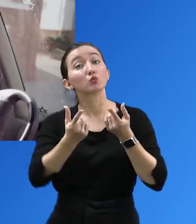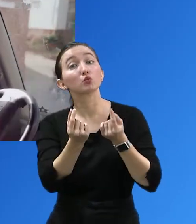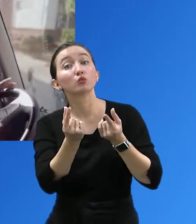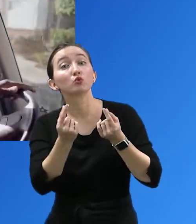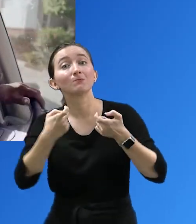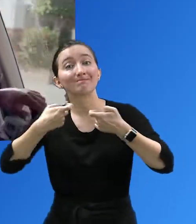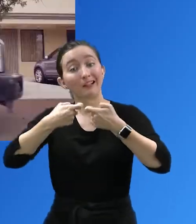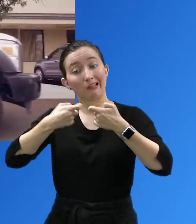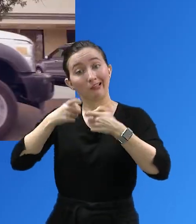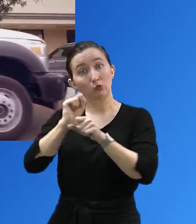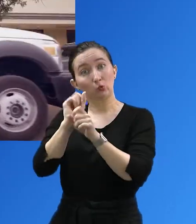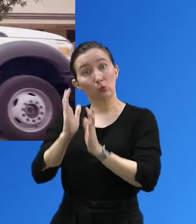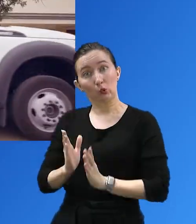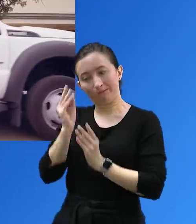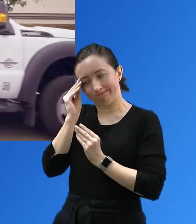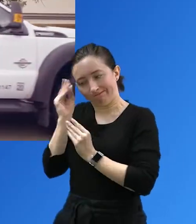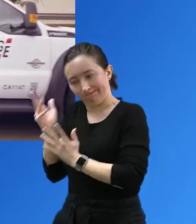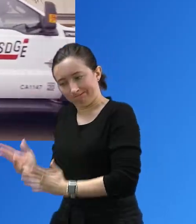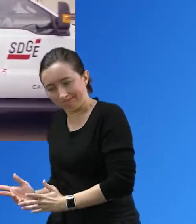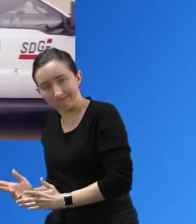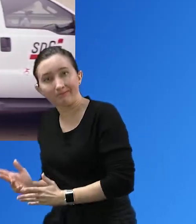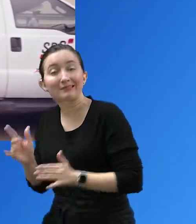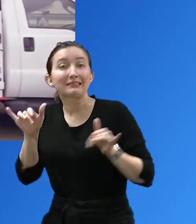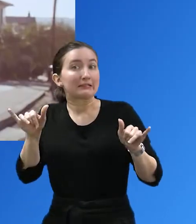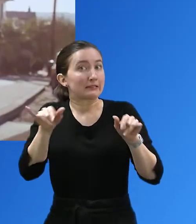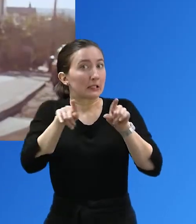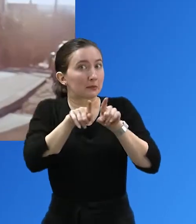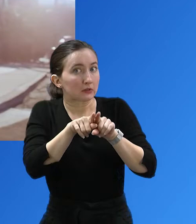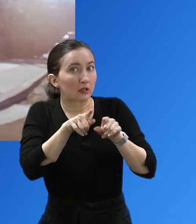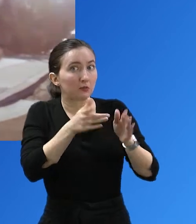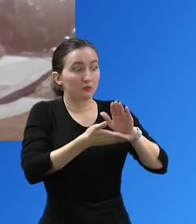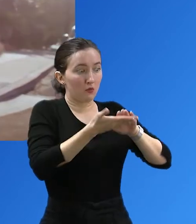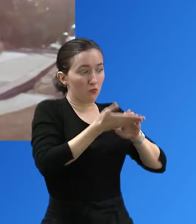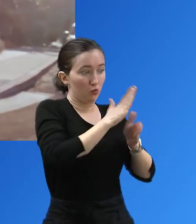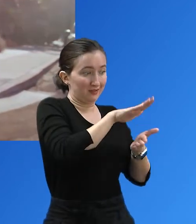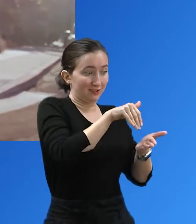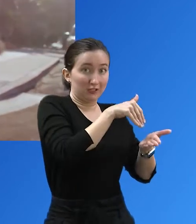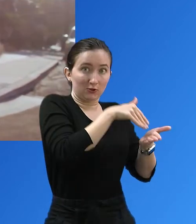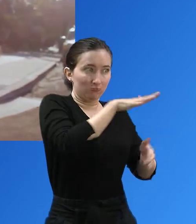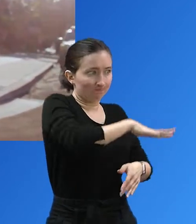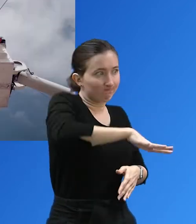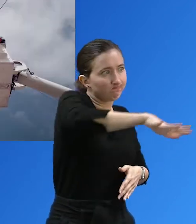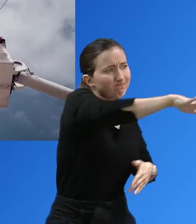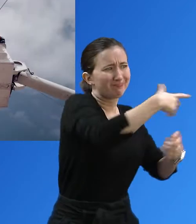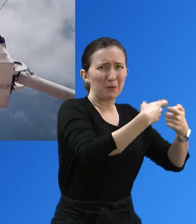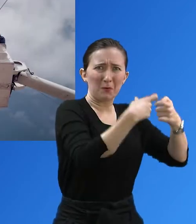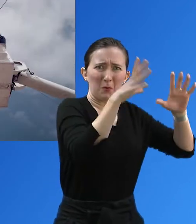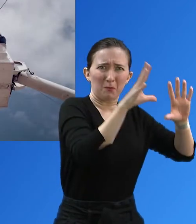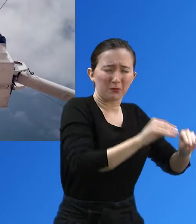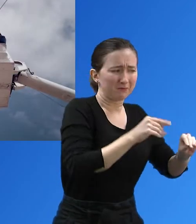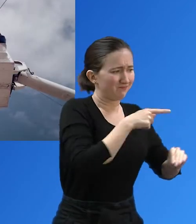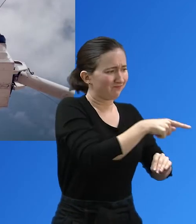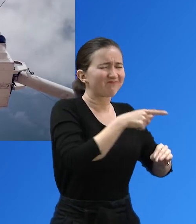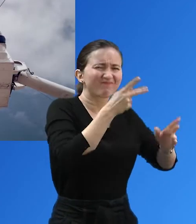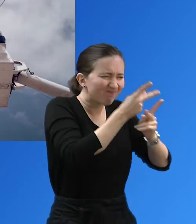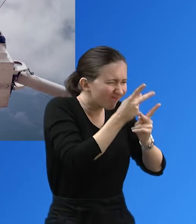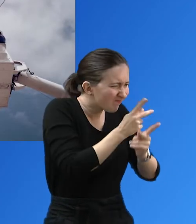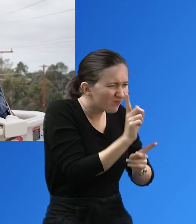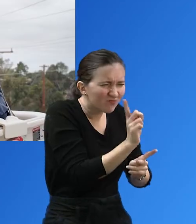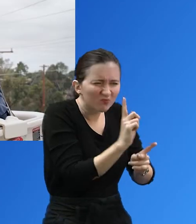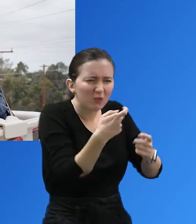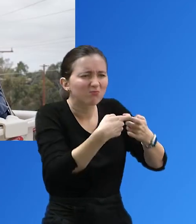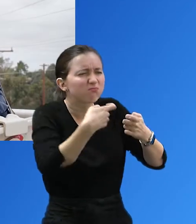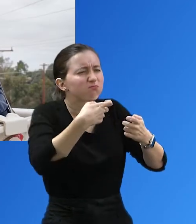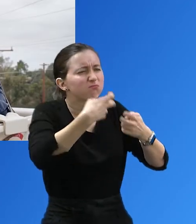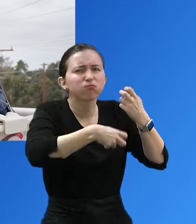next? An electric troubleshooter gets a call and, at the same time, distribution operations center staff work to reduce the number of